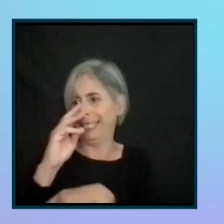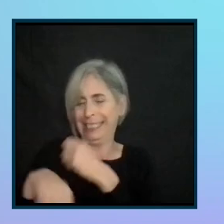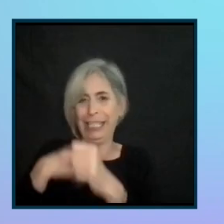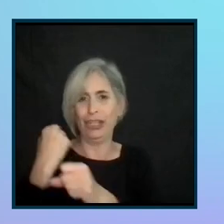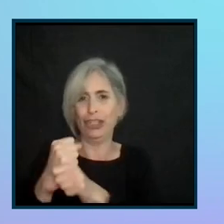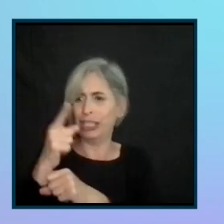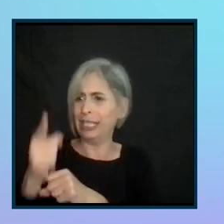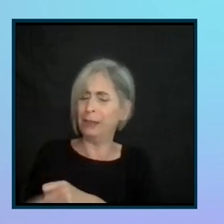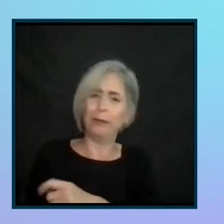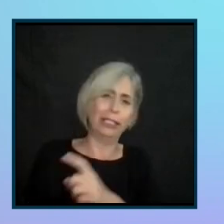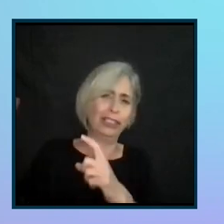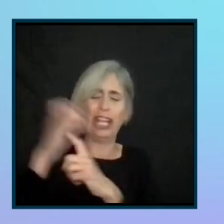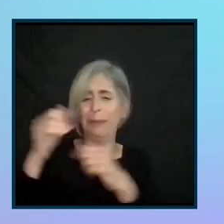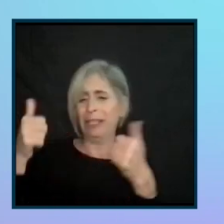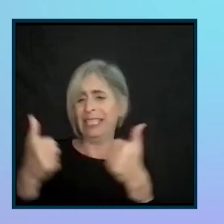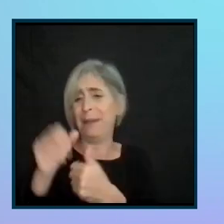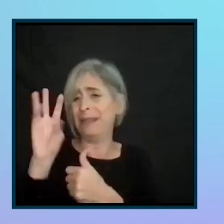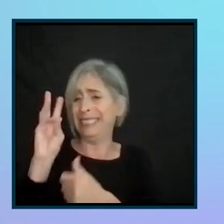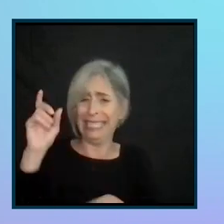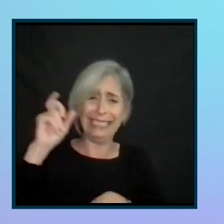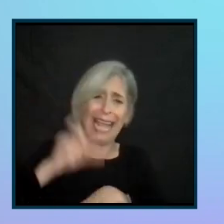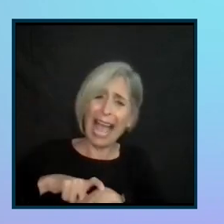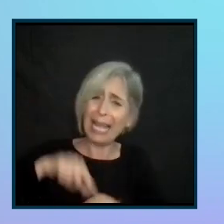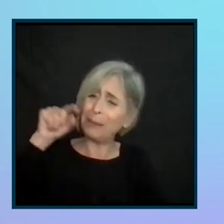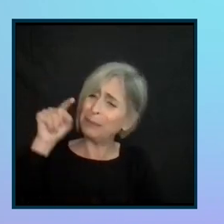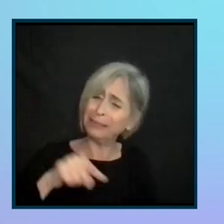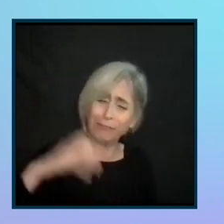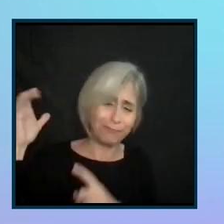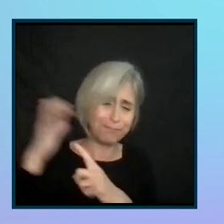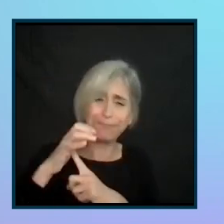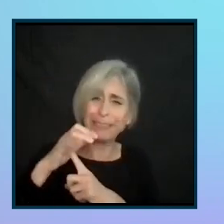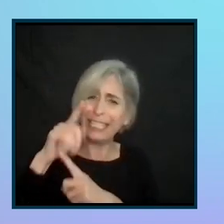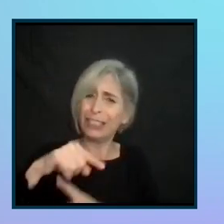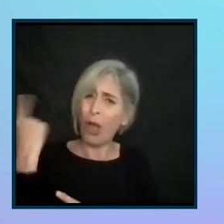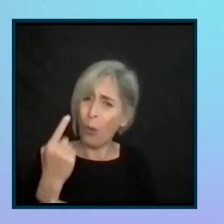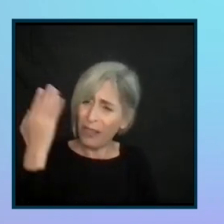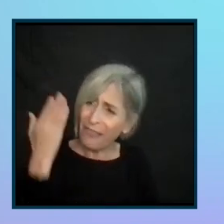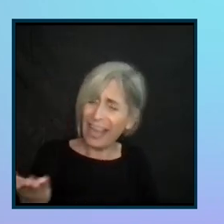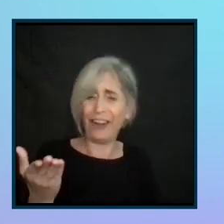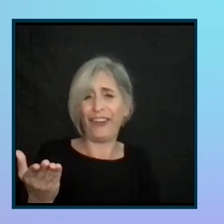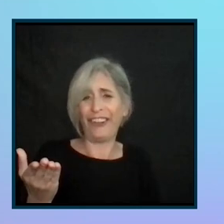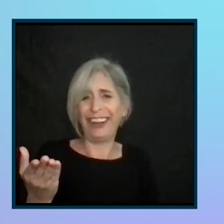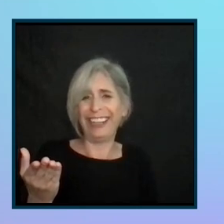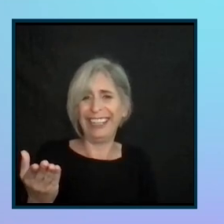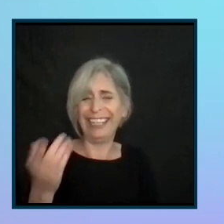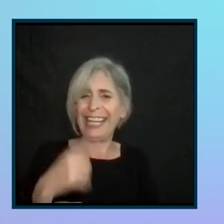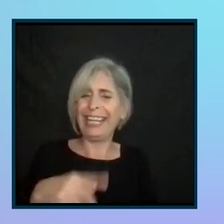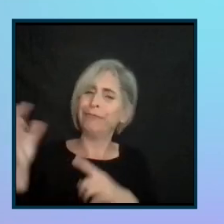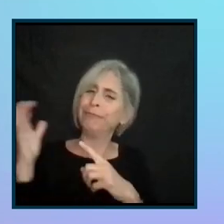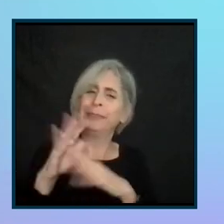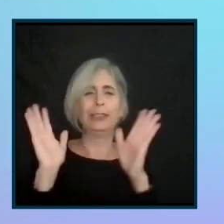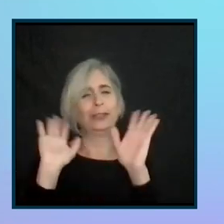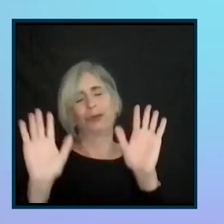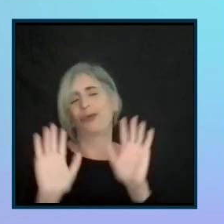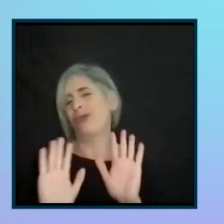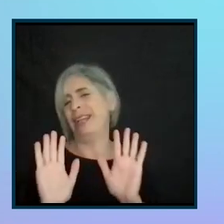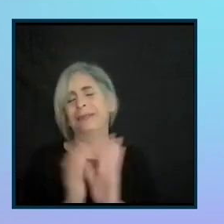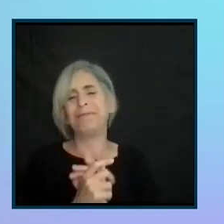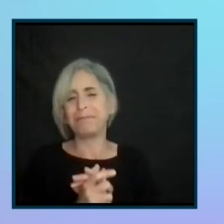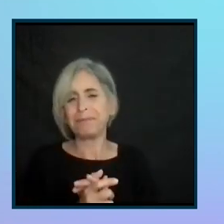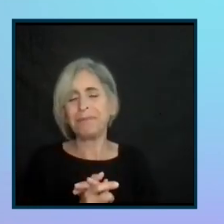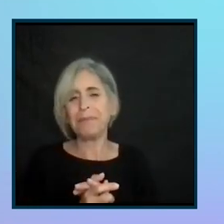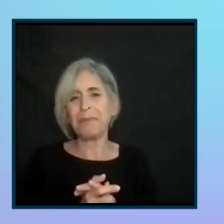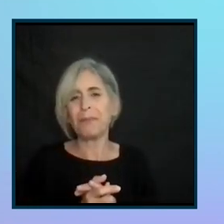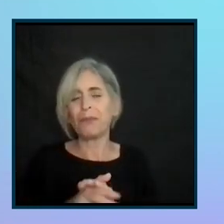he's been in the championship game six times. So he's, he's always there. So he's great. We, we kind of